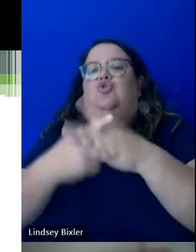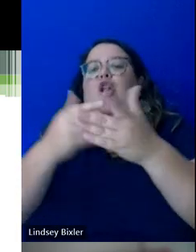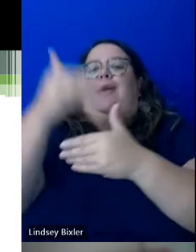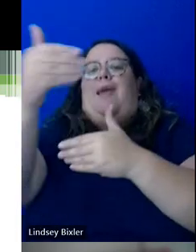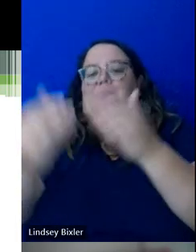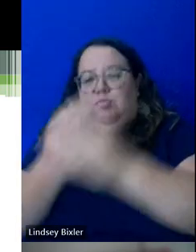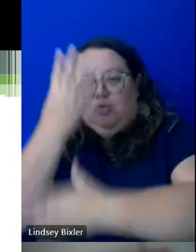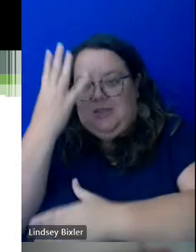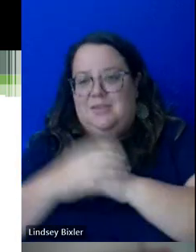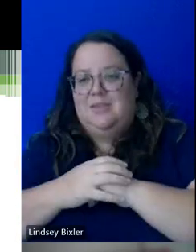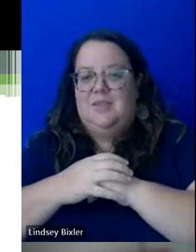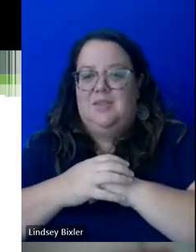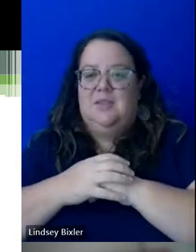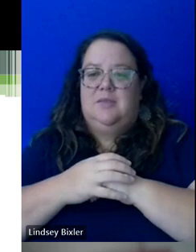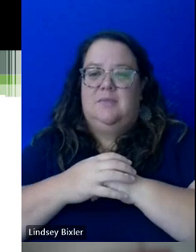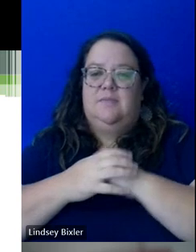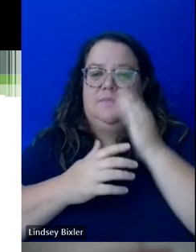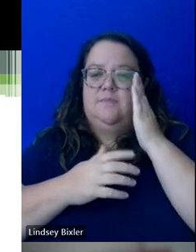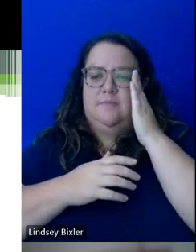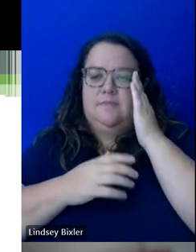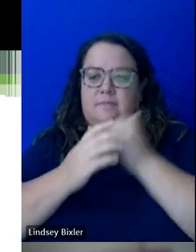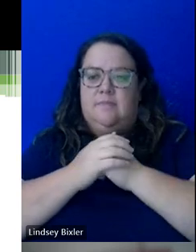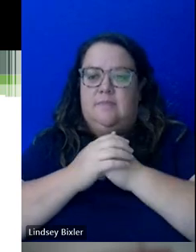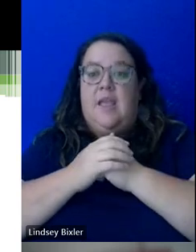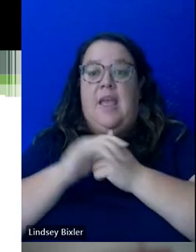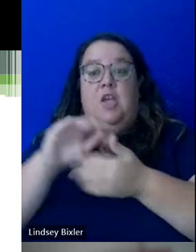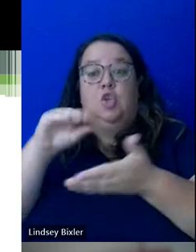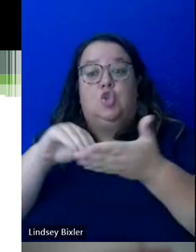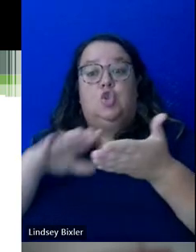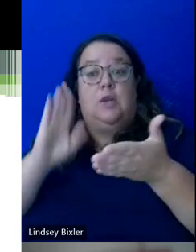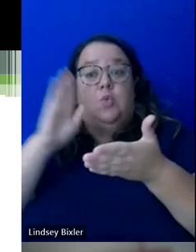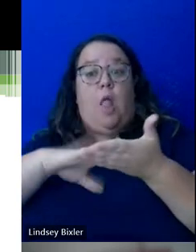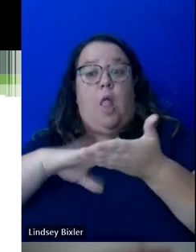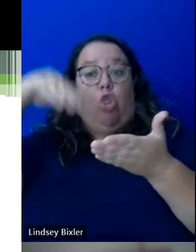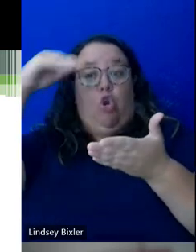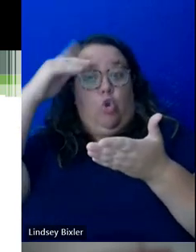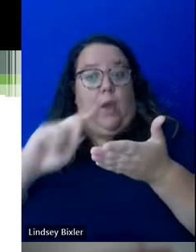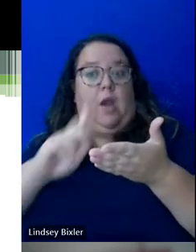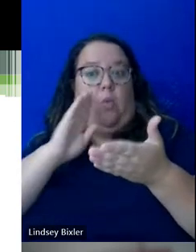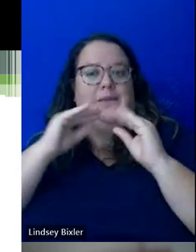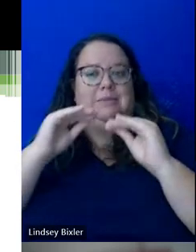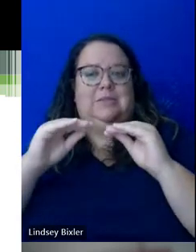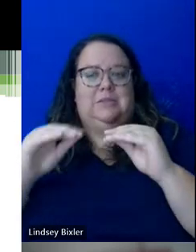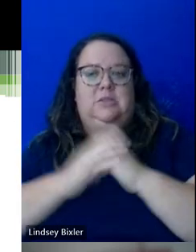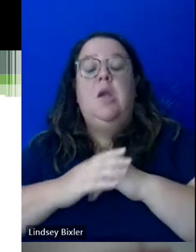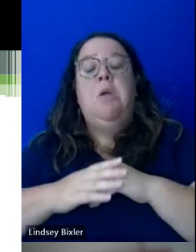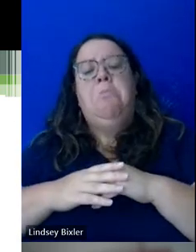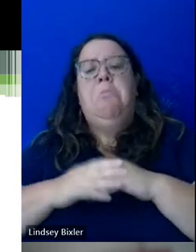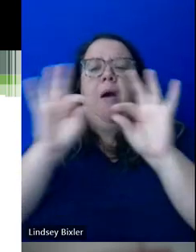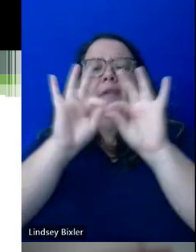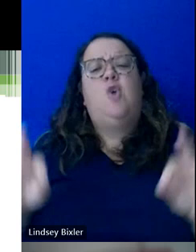So, this is where, again, students will learn where this is. It is a form letter of sorts,